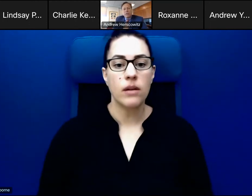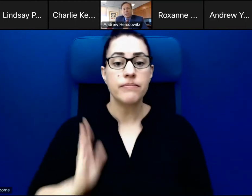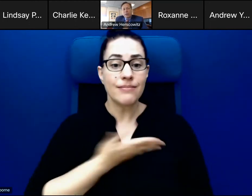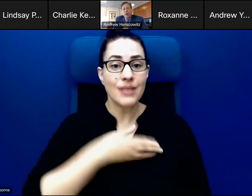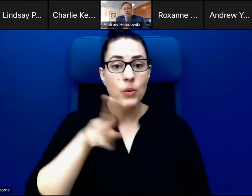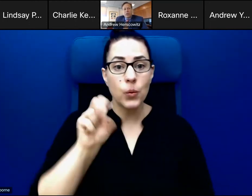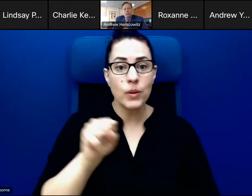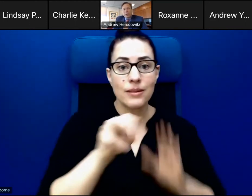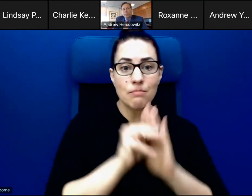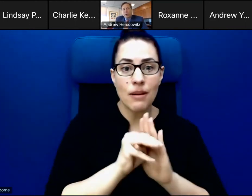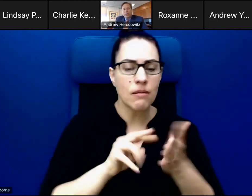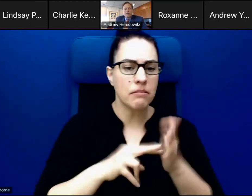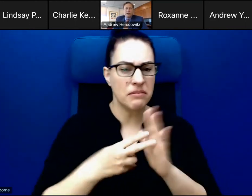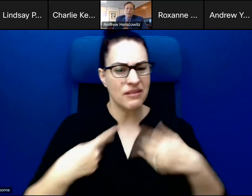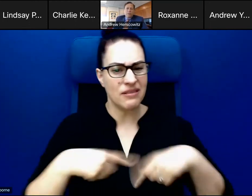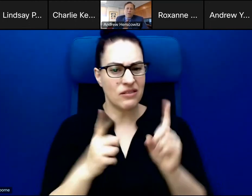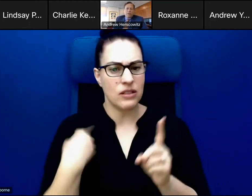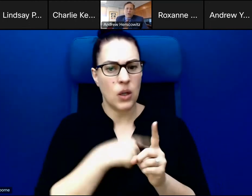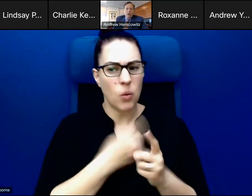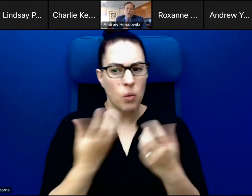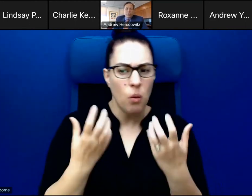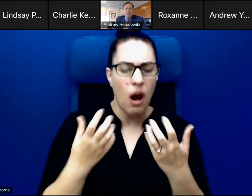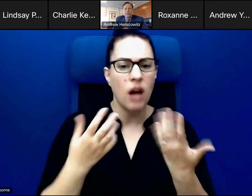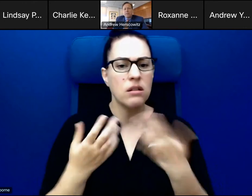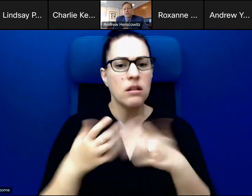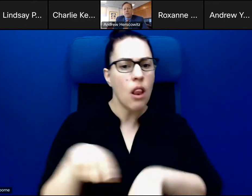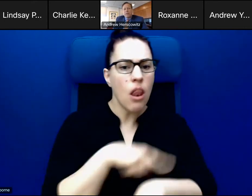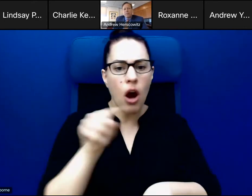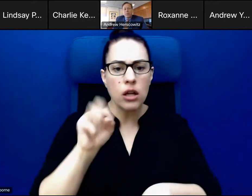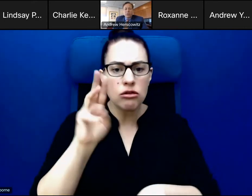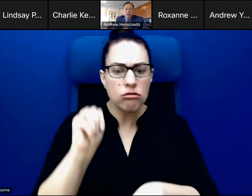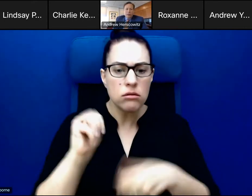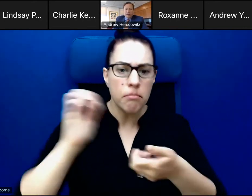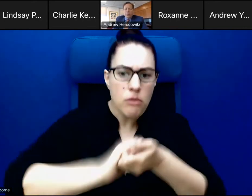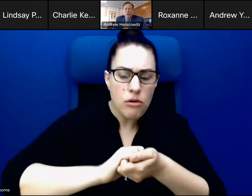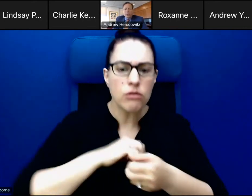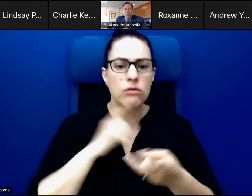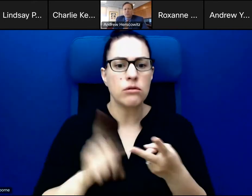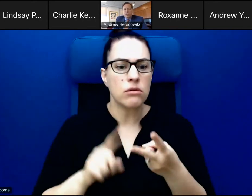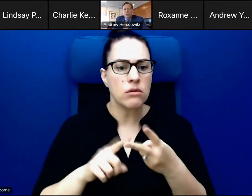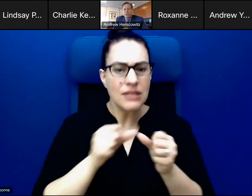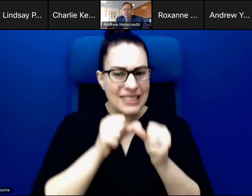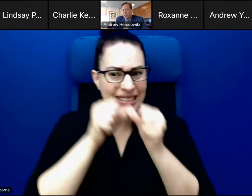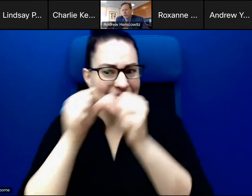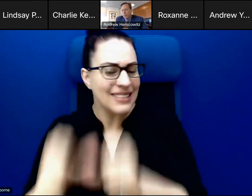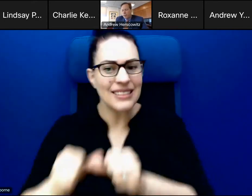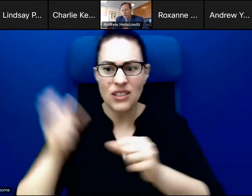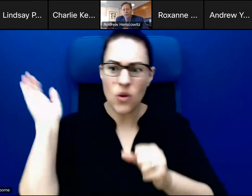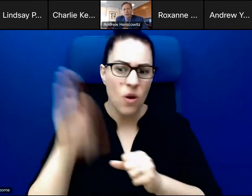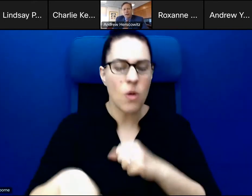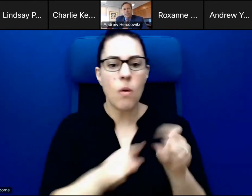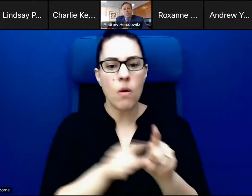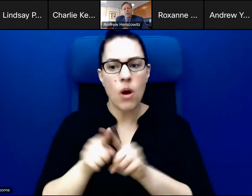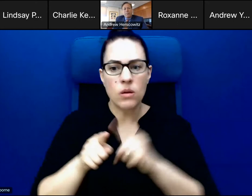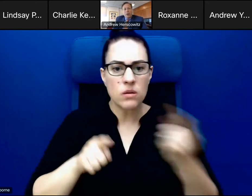for long-term trading partners, we're looking for long-term sustainability, and we're looking to empower the partners in the countries where we're operating.